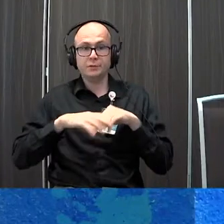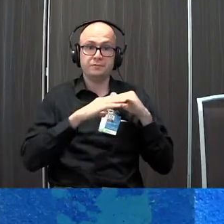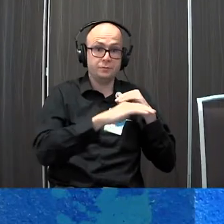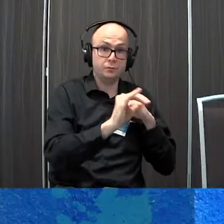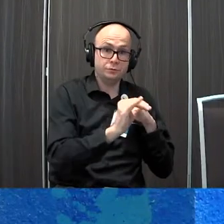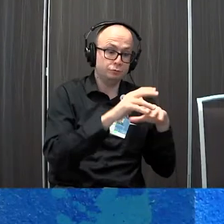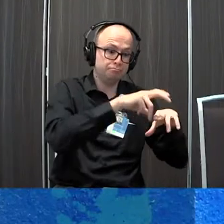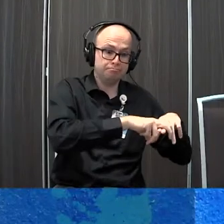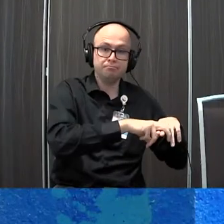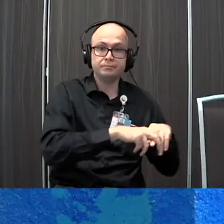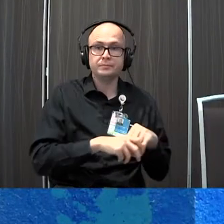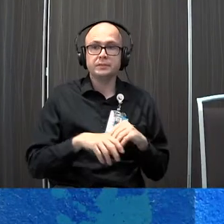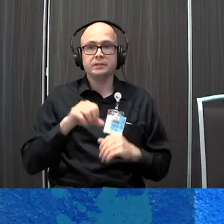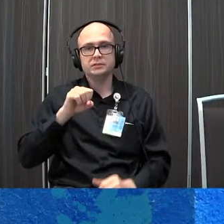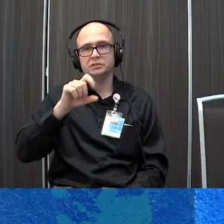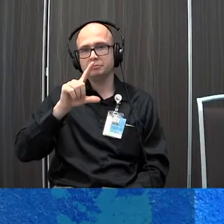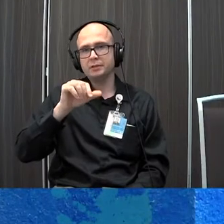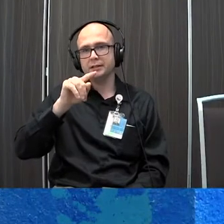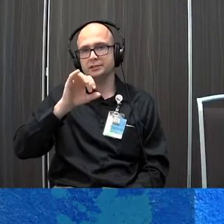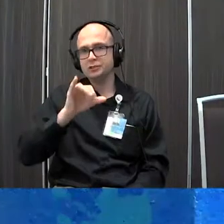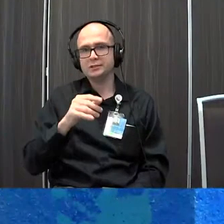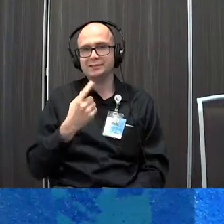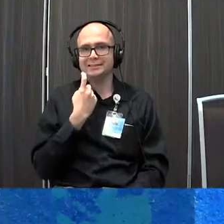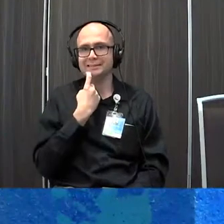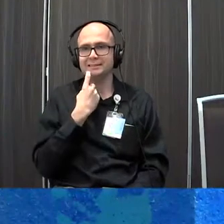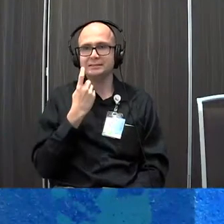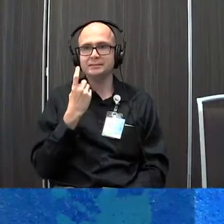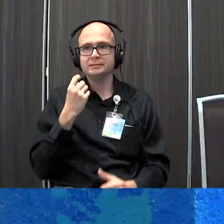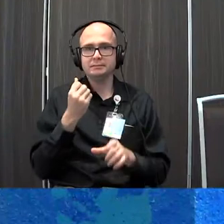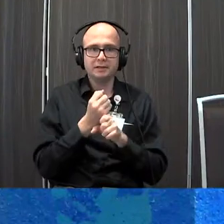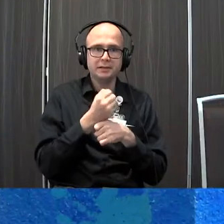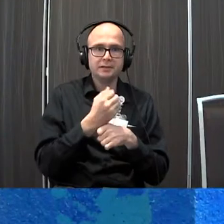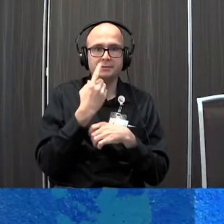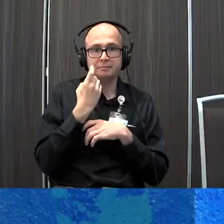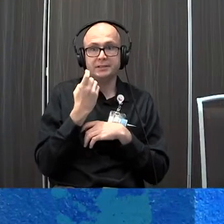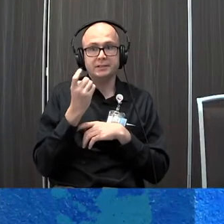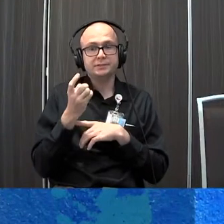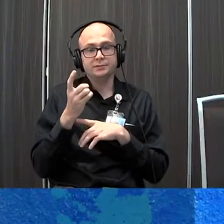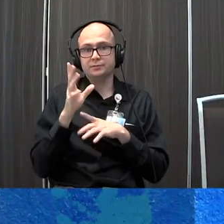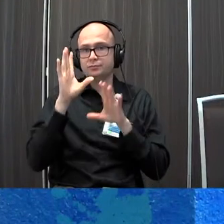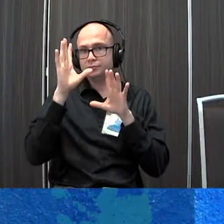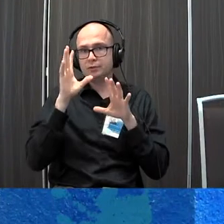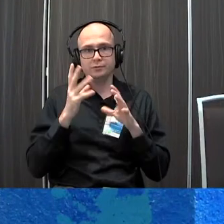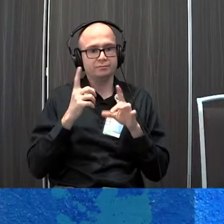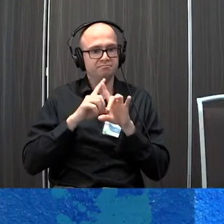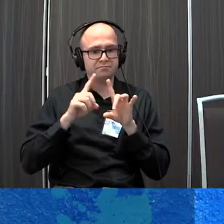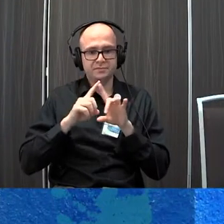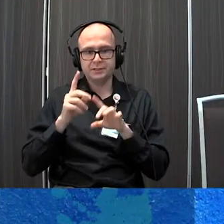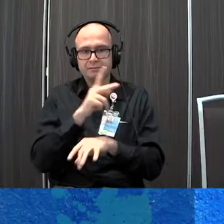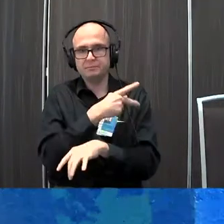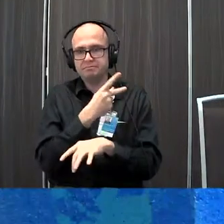well and the splashy is the product that they just made a second size from the splashy big because it is very useful for our patients